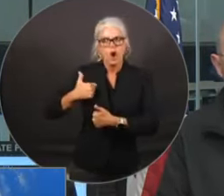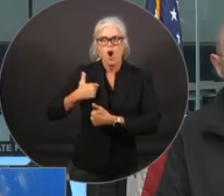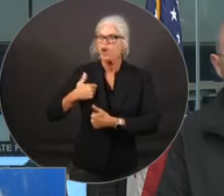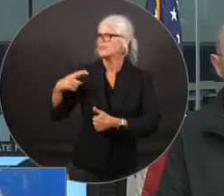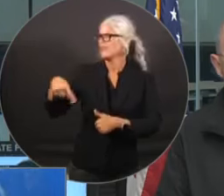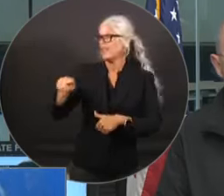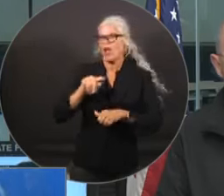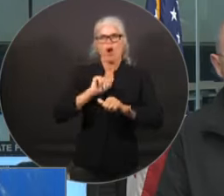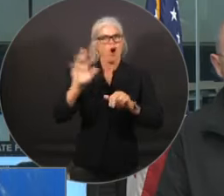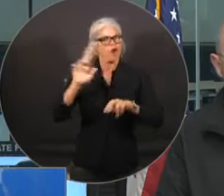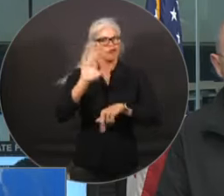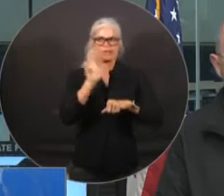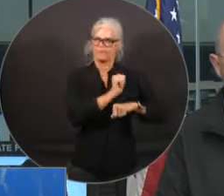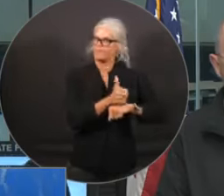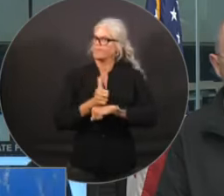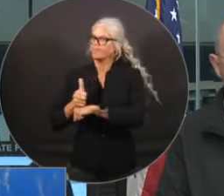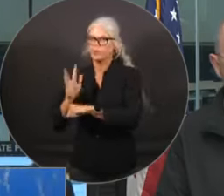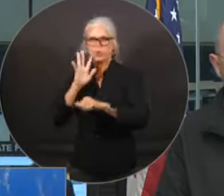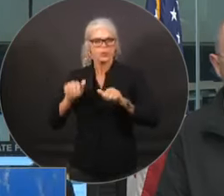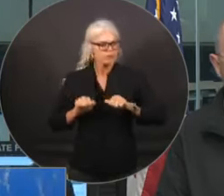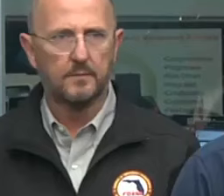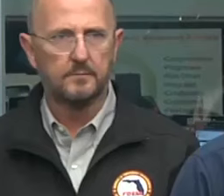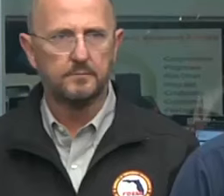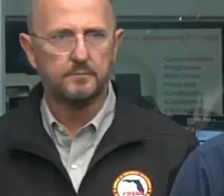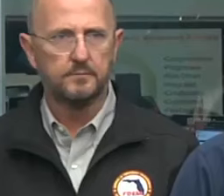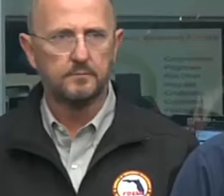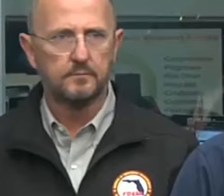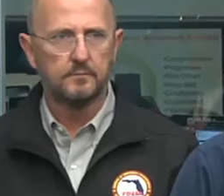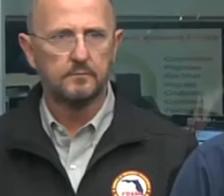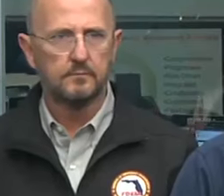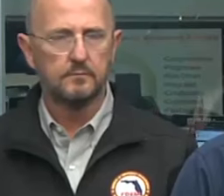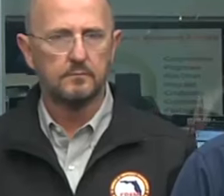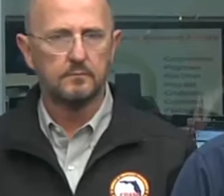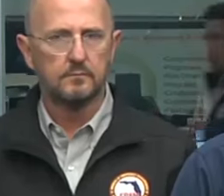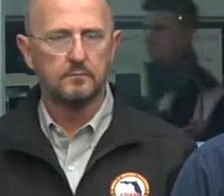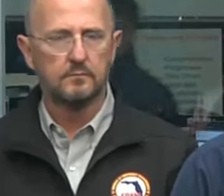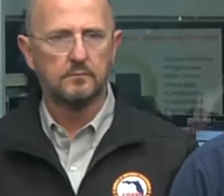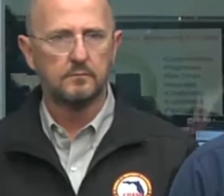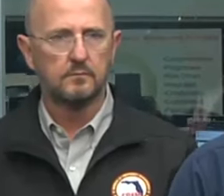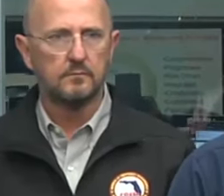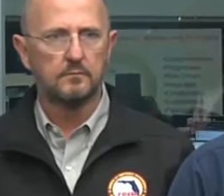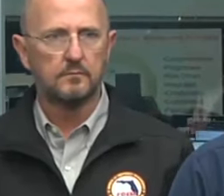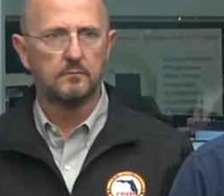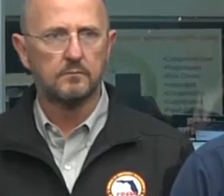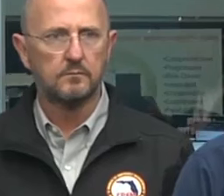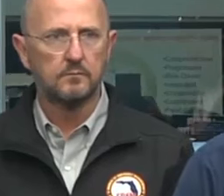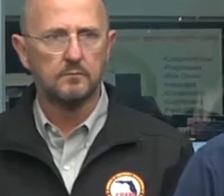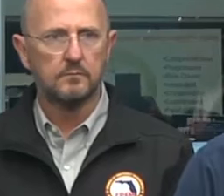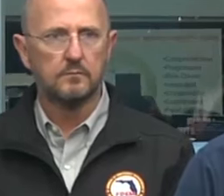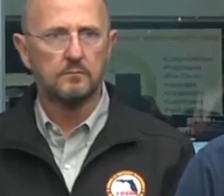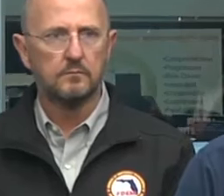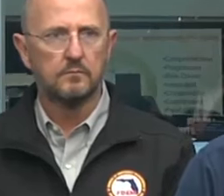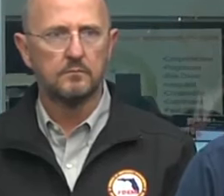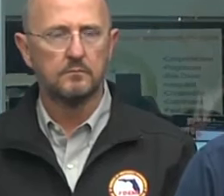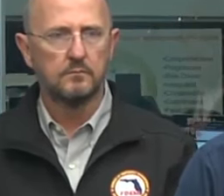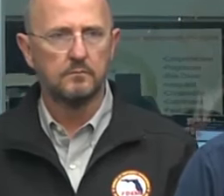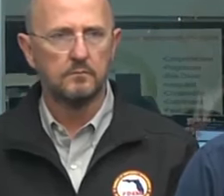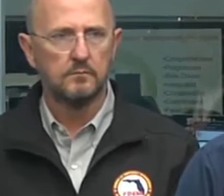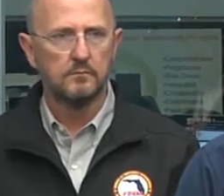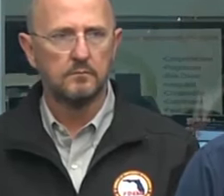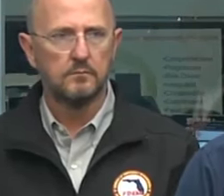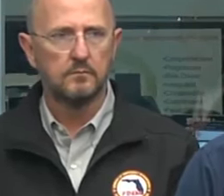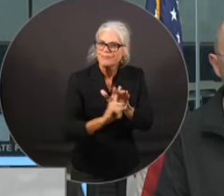And that will include search and rescue route clearance, commodity distribution and protection of critical infrastructure as needed.